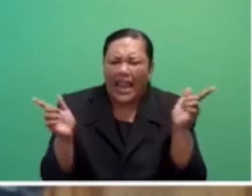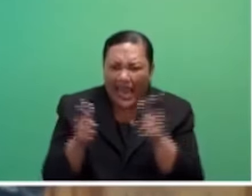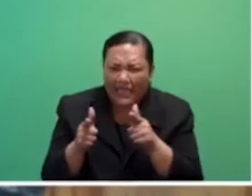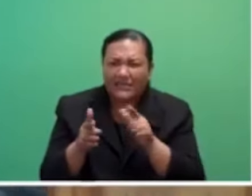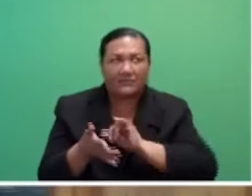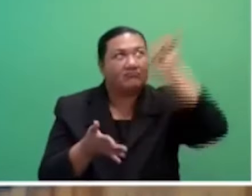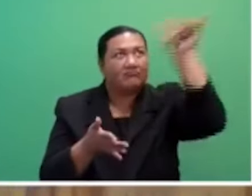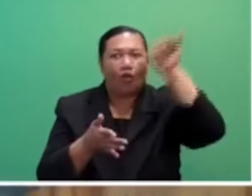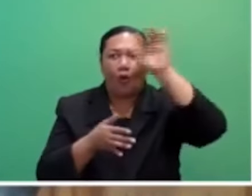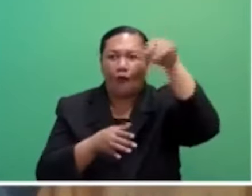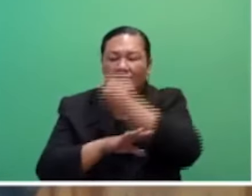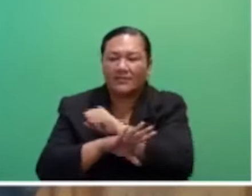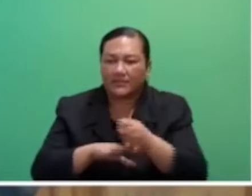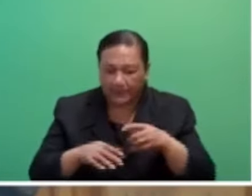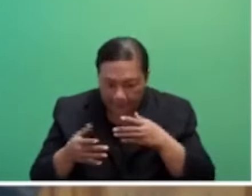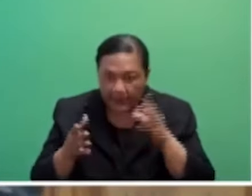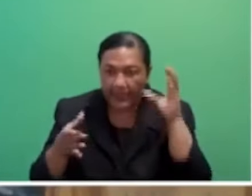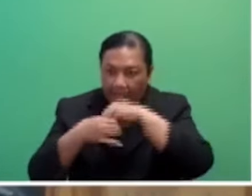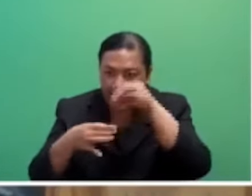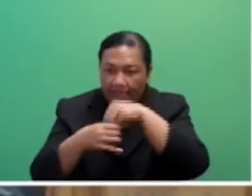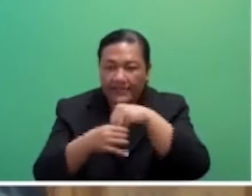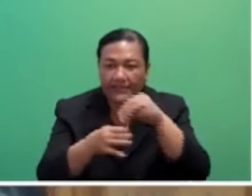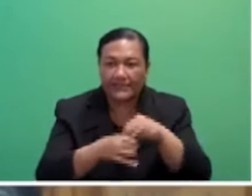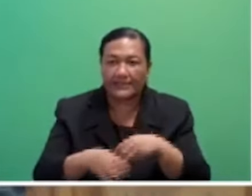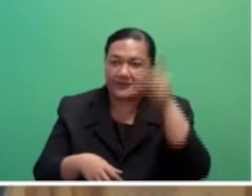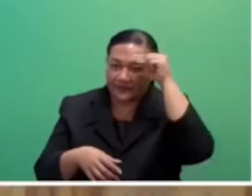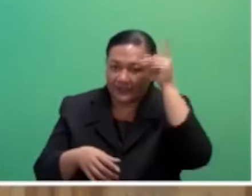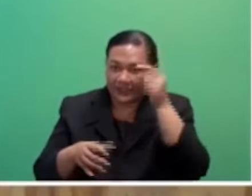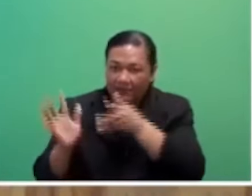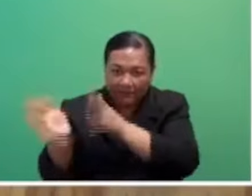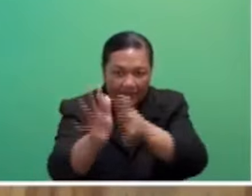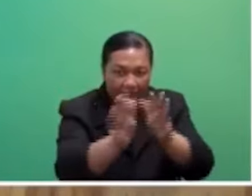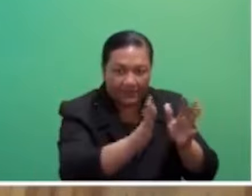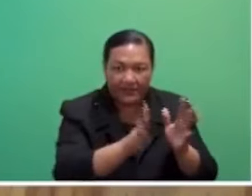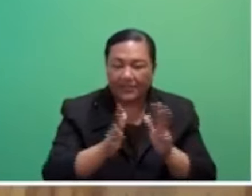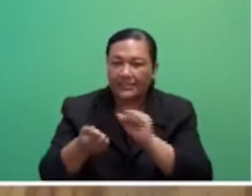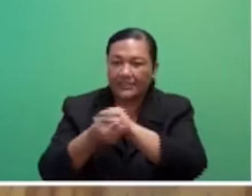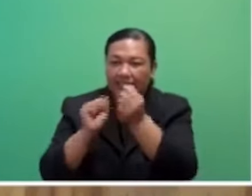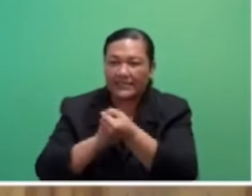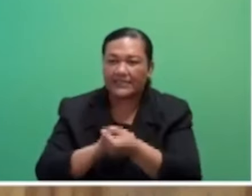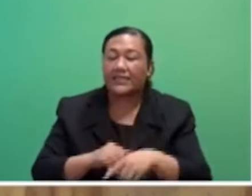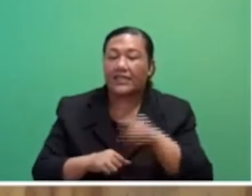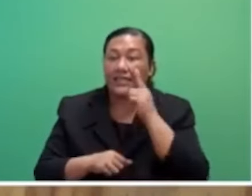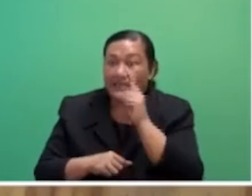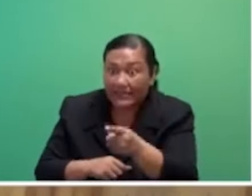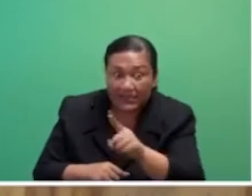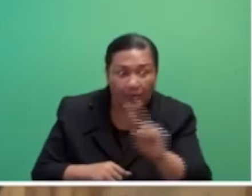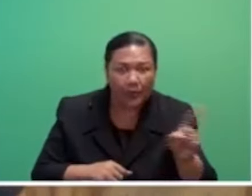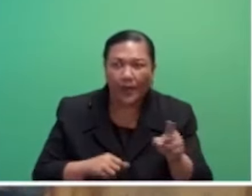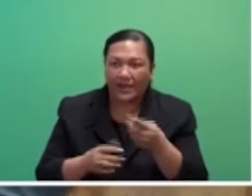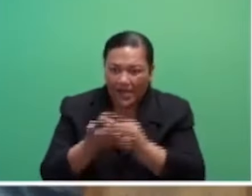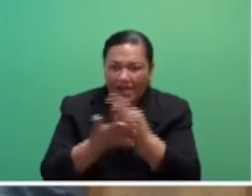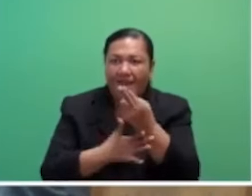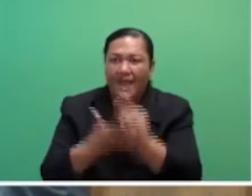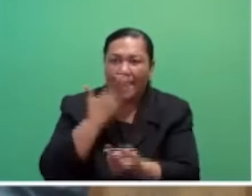ordinary Fijians in Talano session and see the reality of what the people are facing. Honourable Speaker,